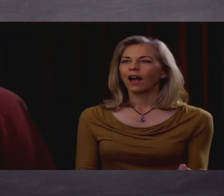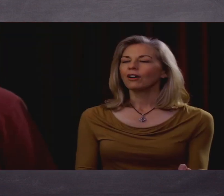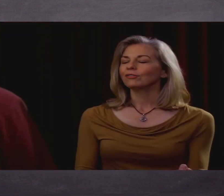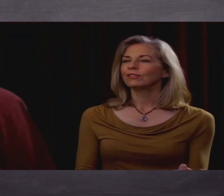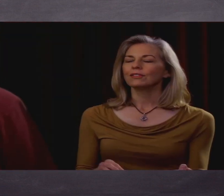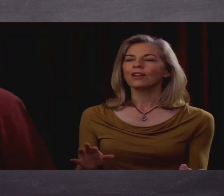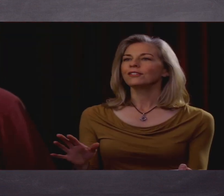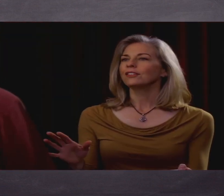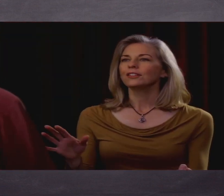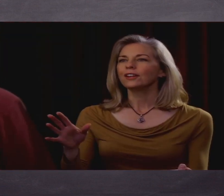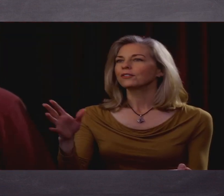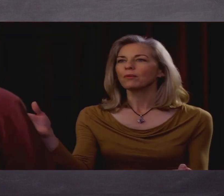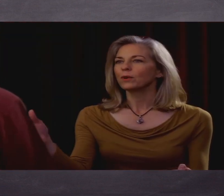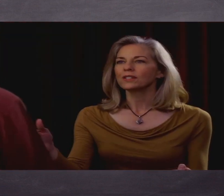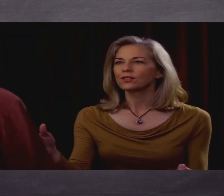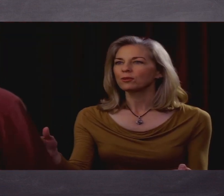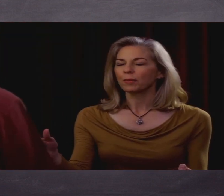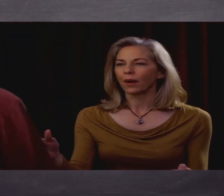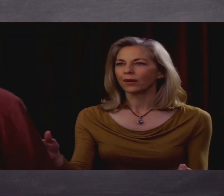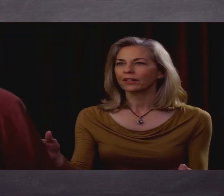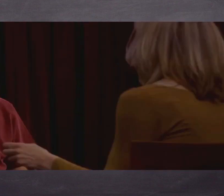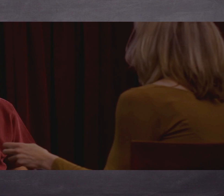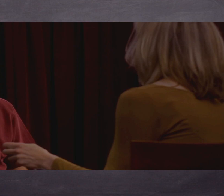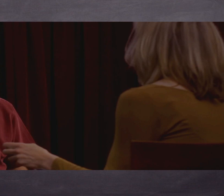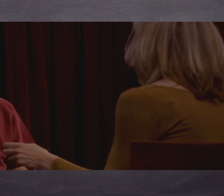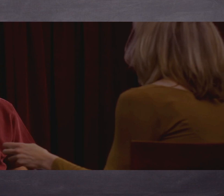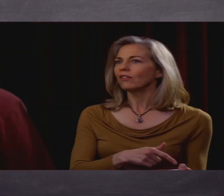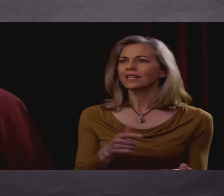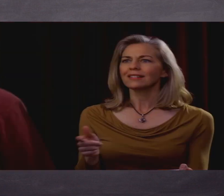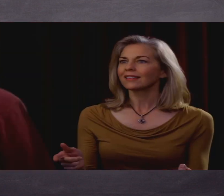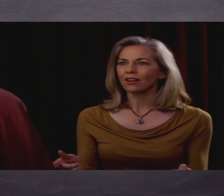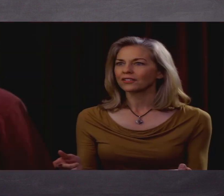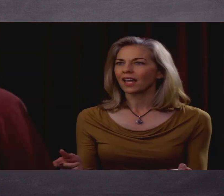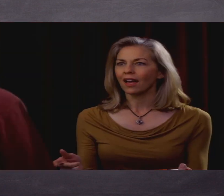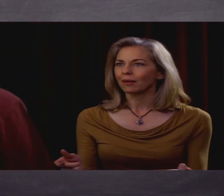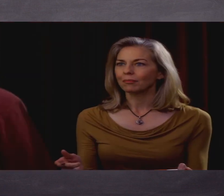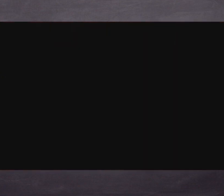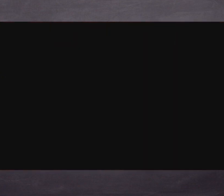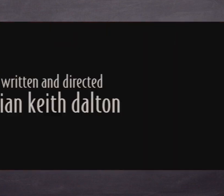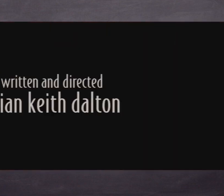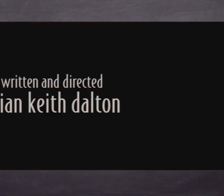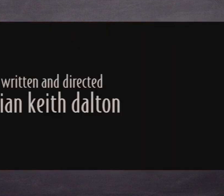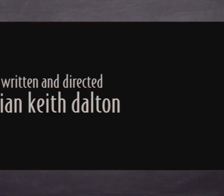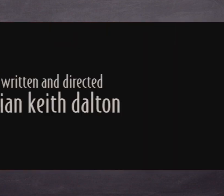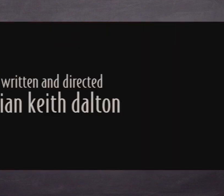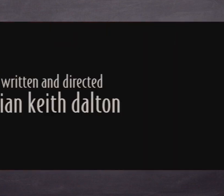can't handle. Oh, no, no, no, no, no, that wasn't the superpower. It wasn't? No, he's like that all the time.